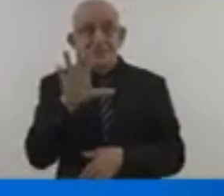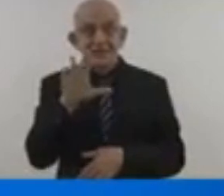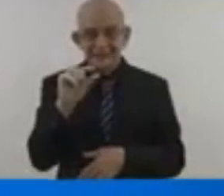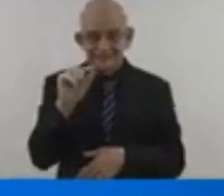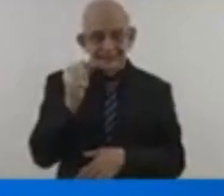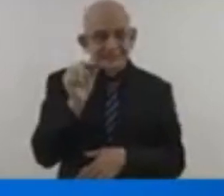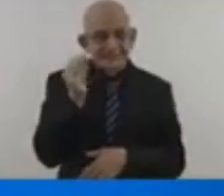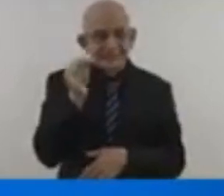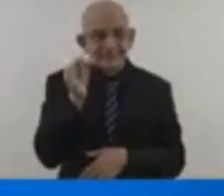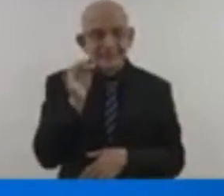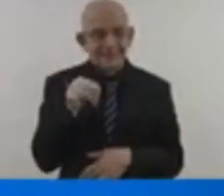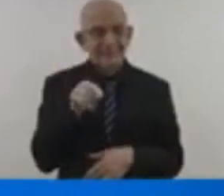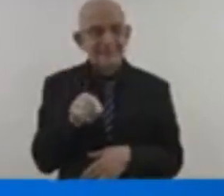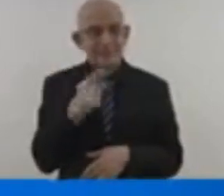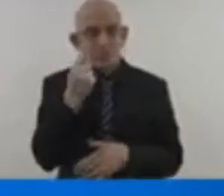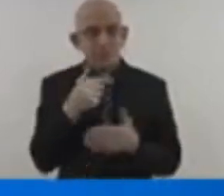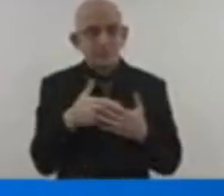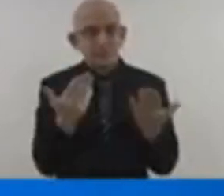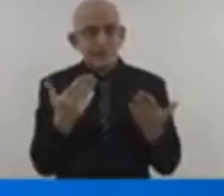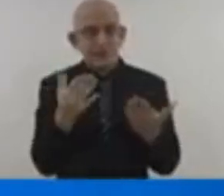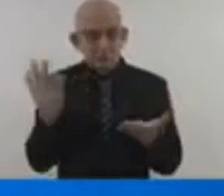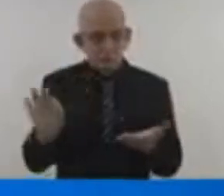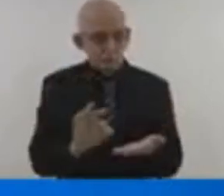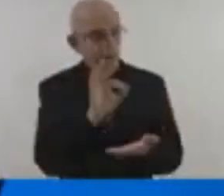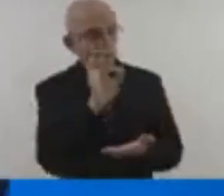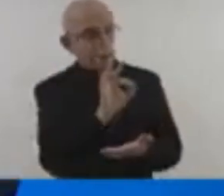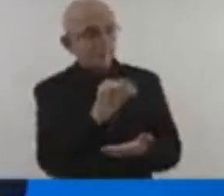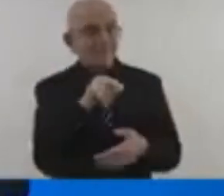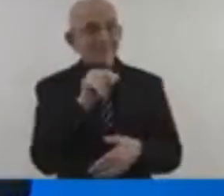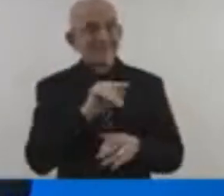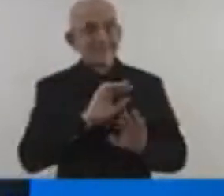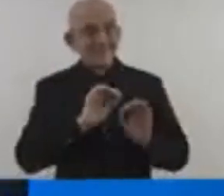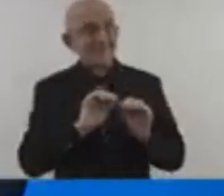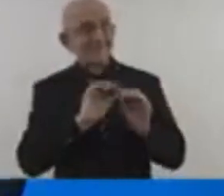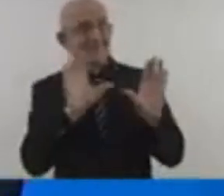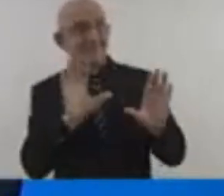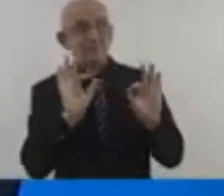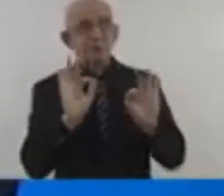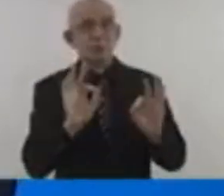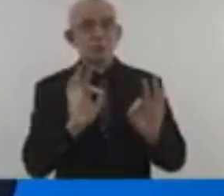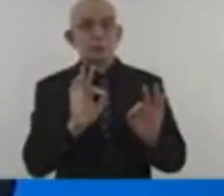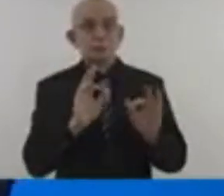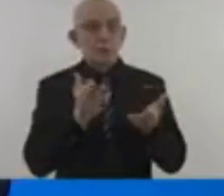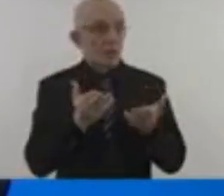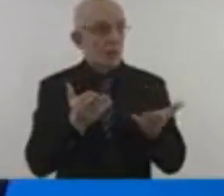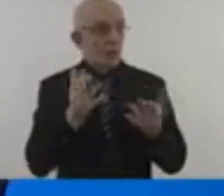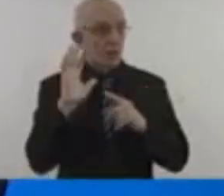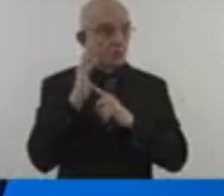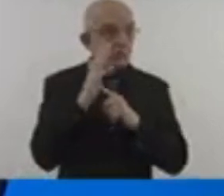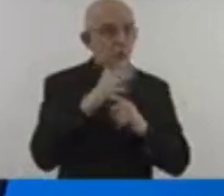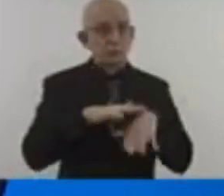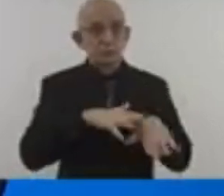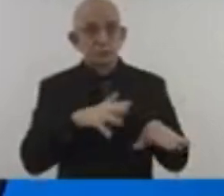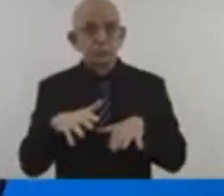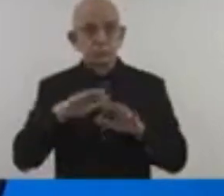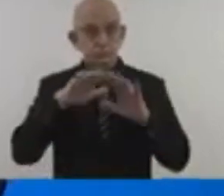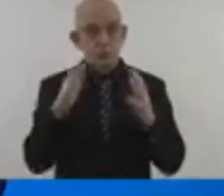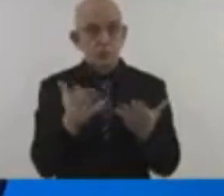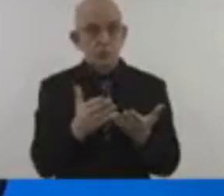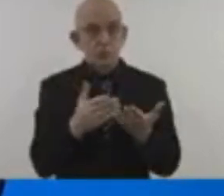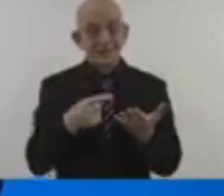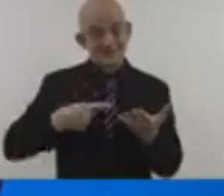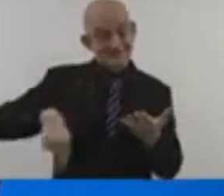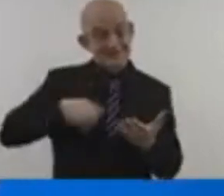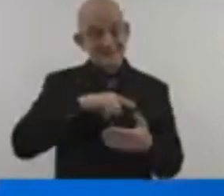Developing countries must not leave Baku empty-handed. A deal is a must, and I'm confident